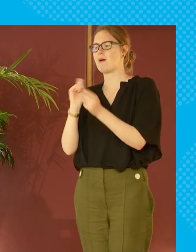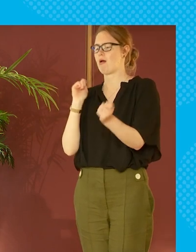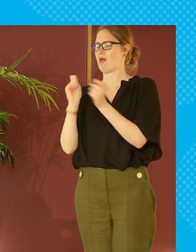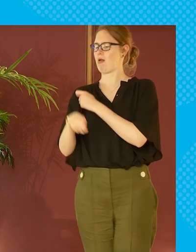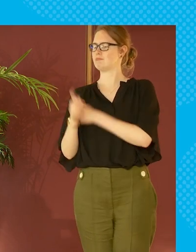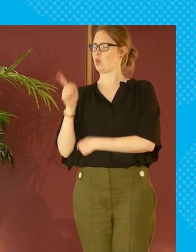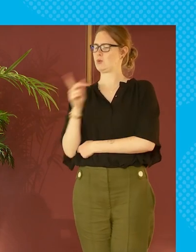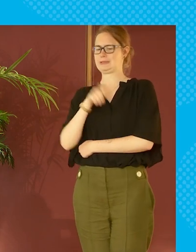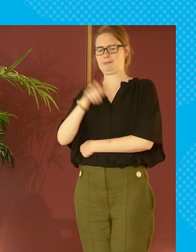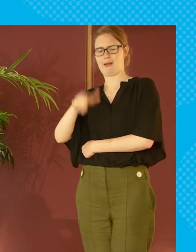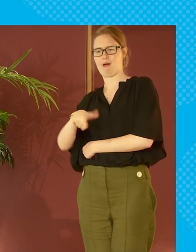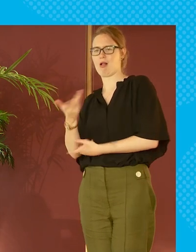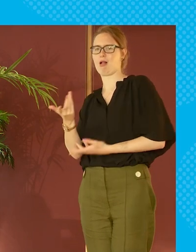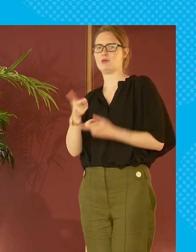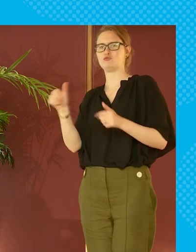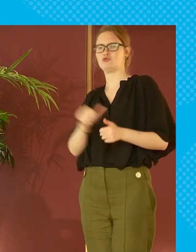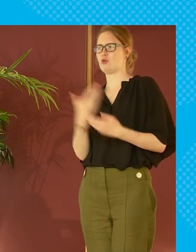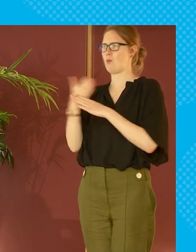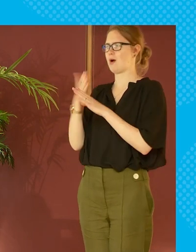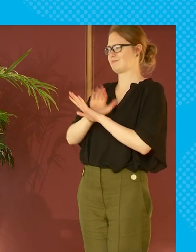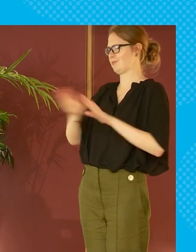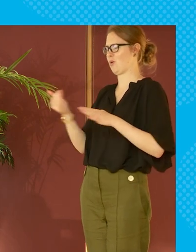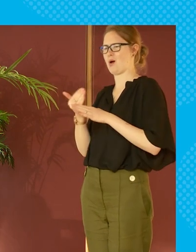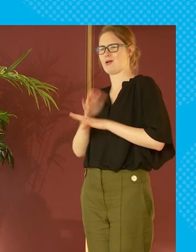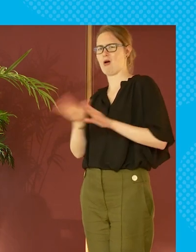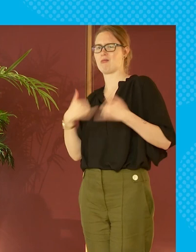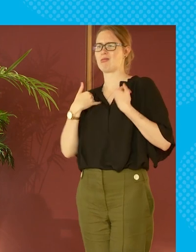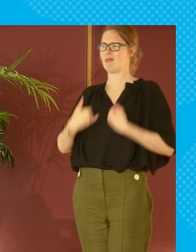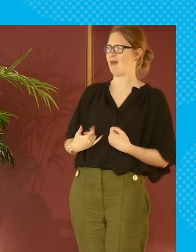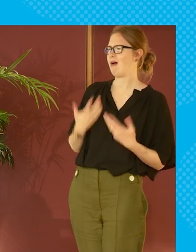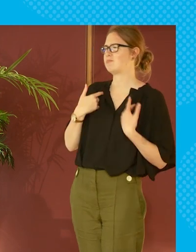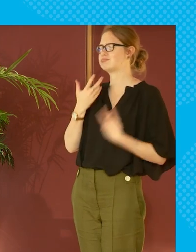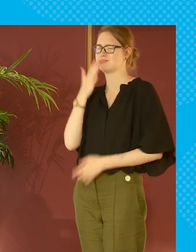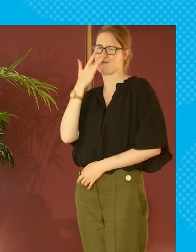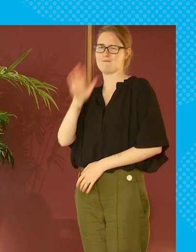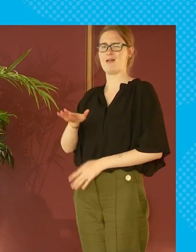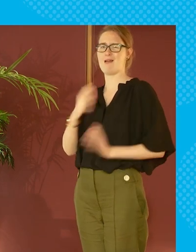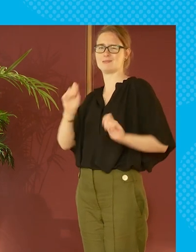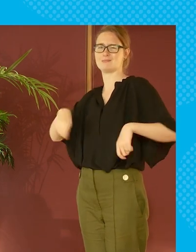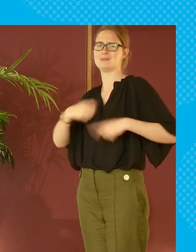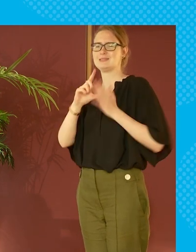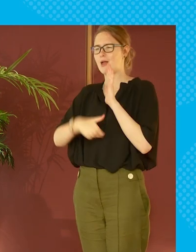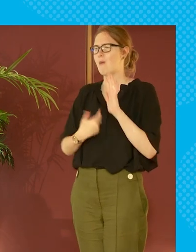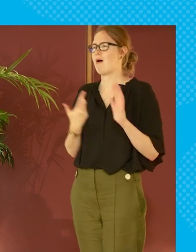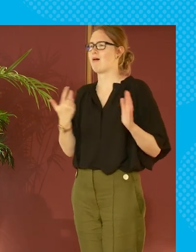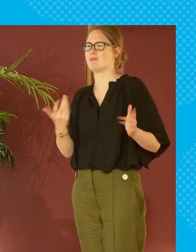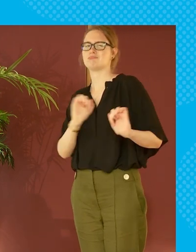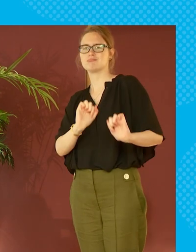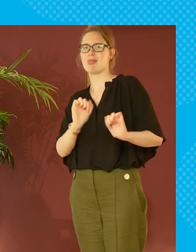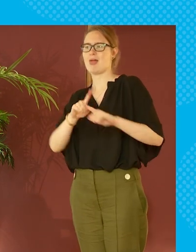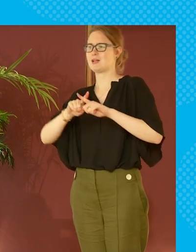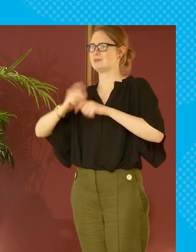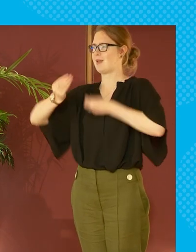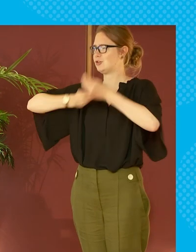newspapers are suddenly saying look at these people taking who should be in work but they're not in work they're all sick and they're all pretending to be disabled the